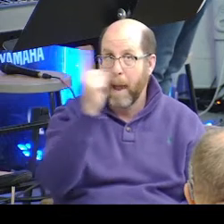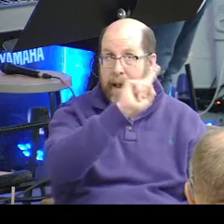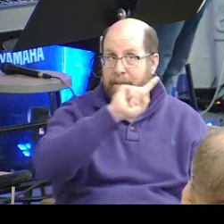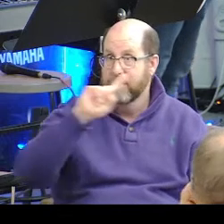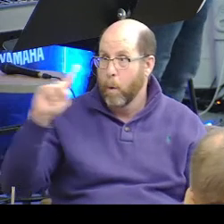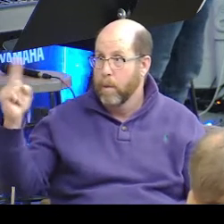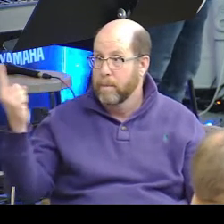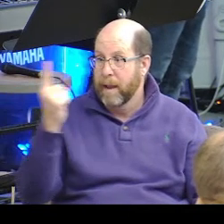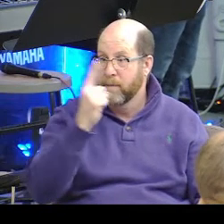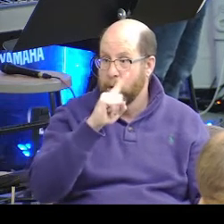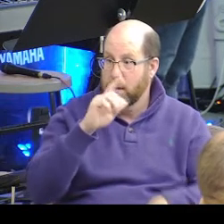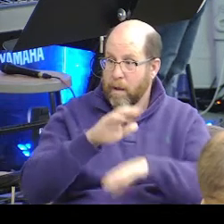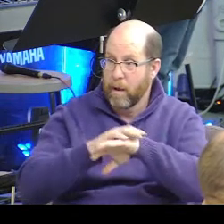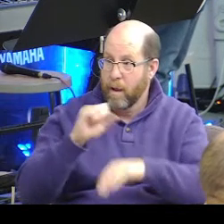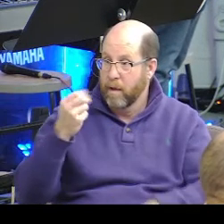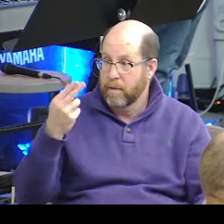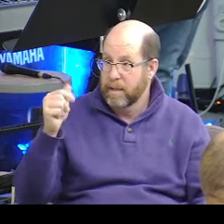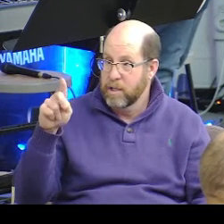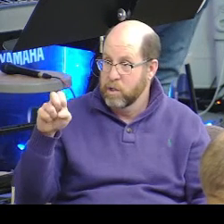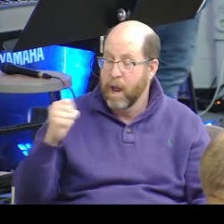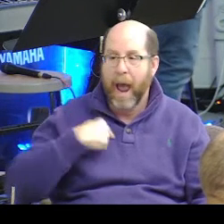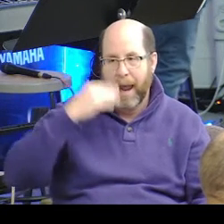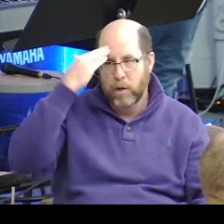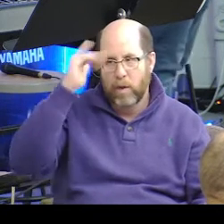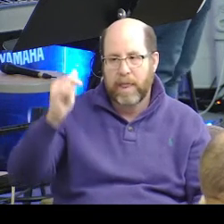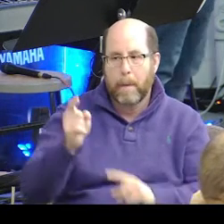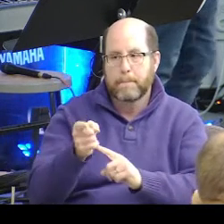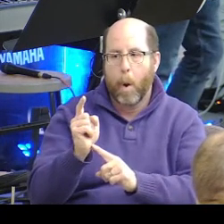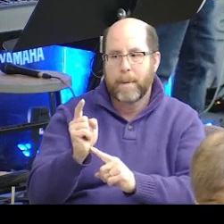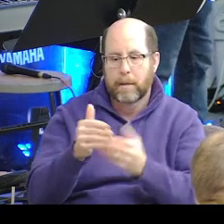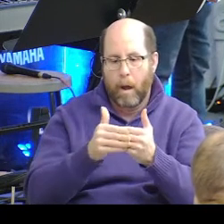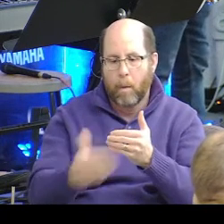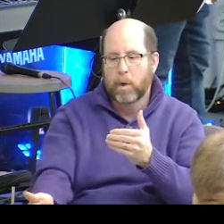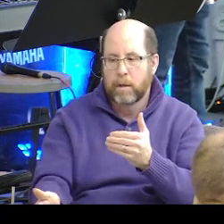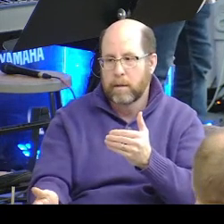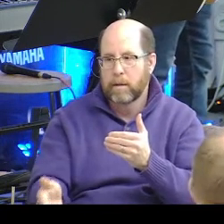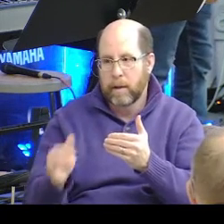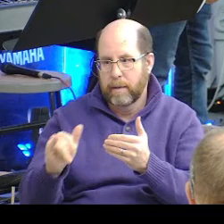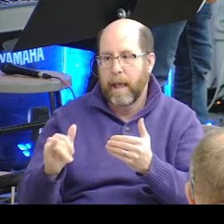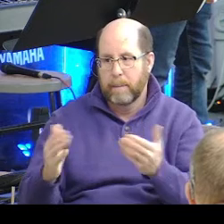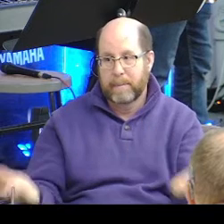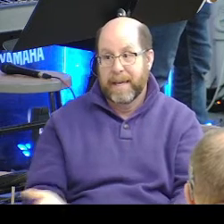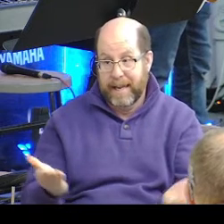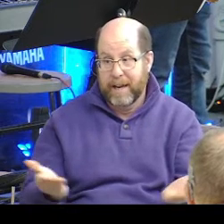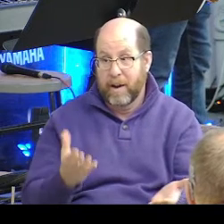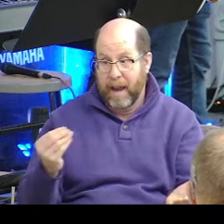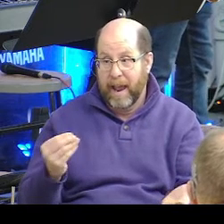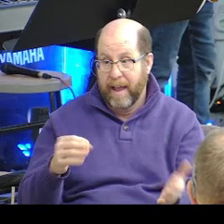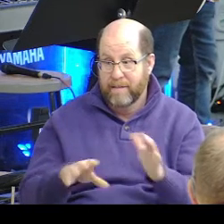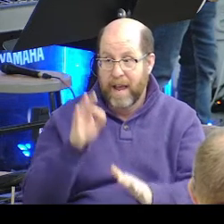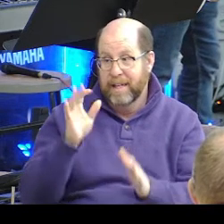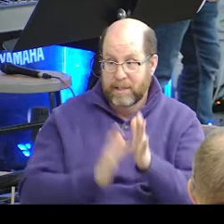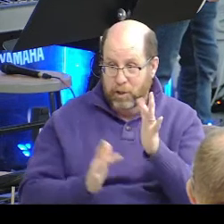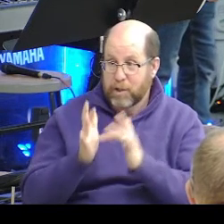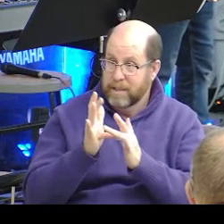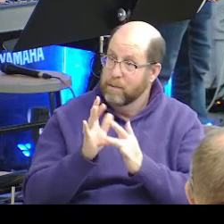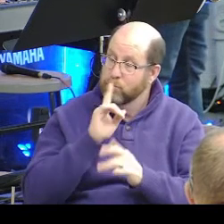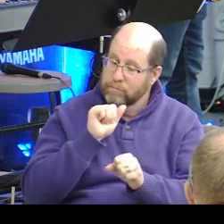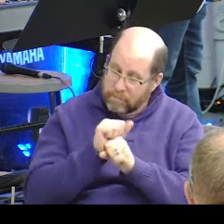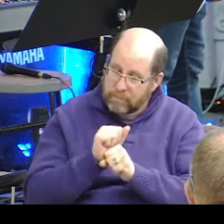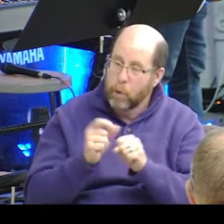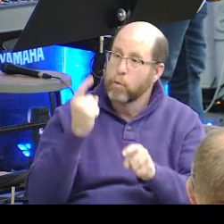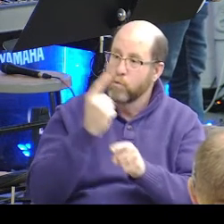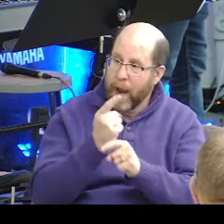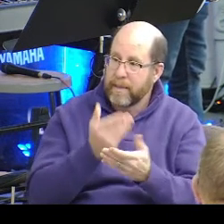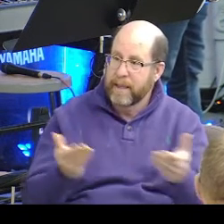on the shades. I knew from that moment on that being here and finding Jesus was the right thing